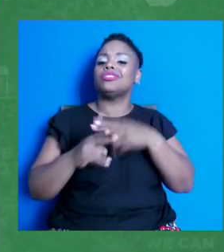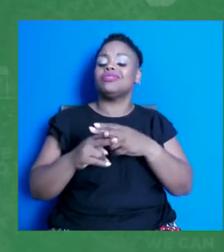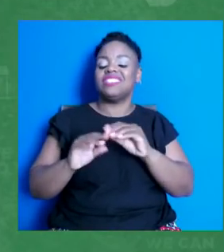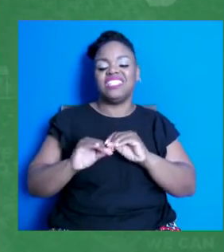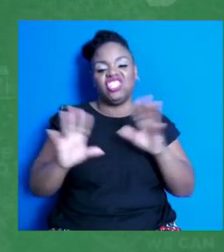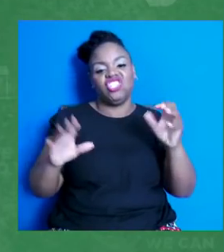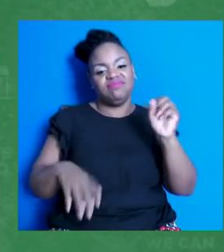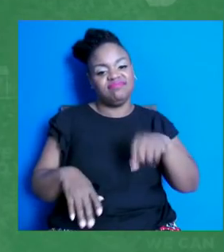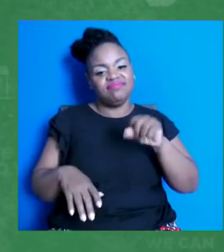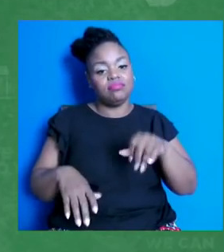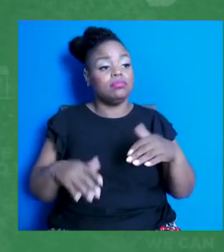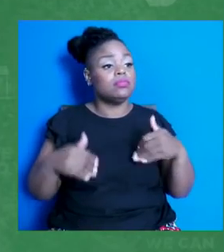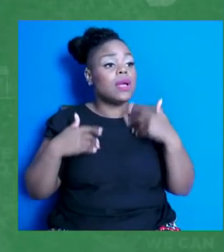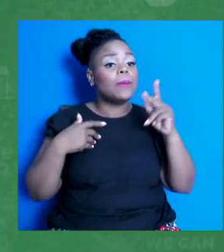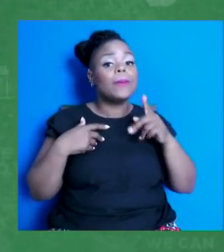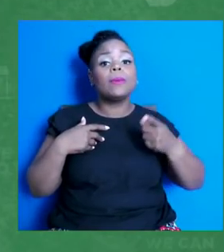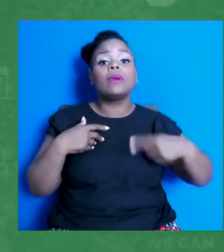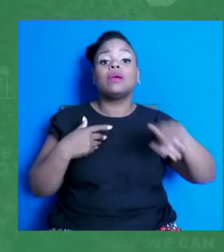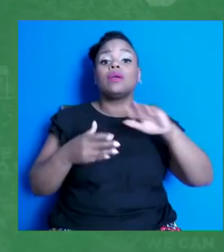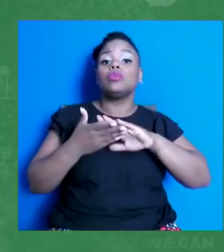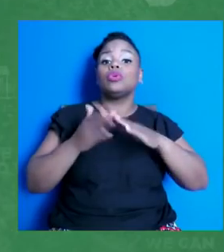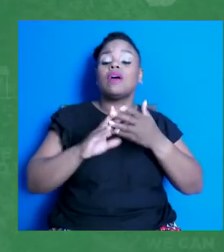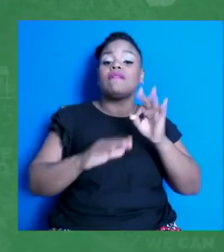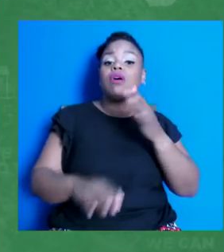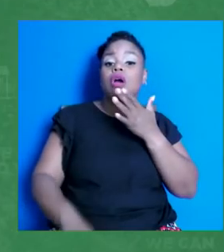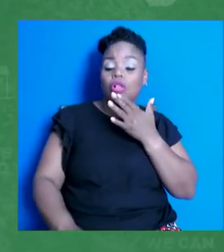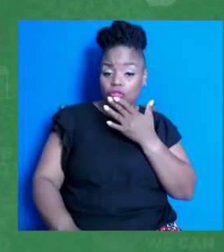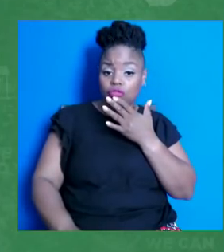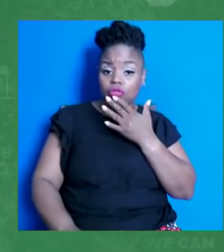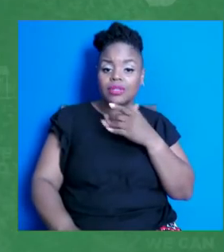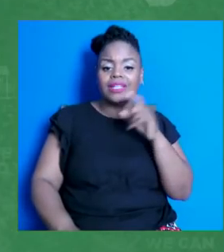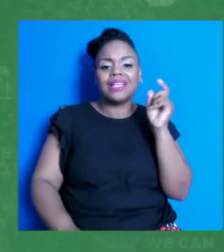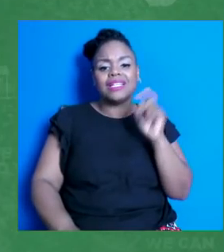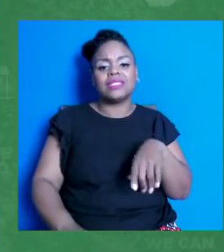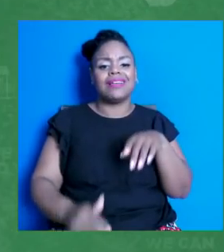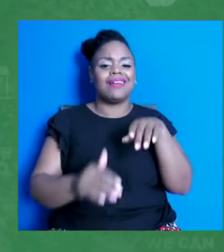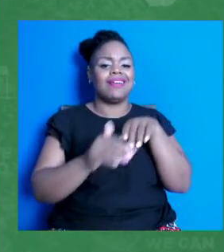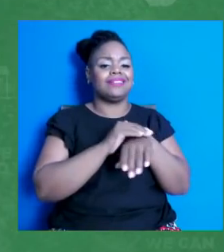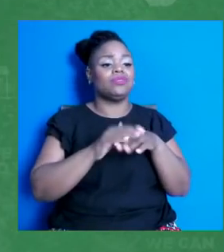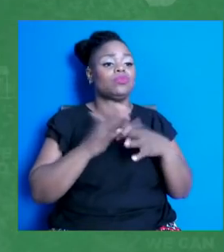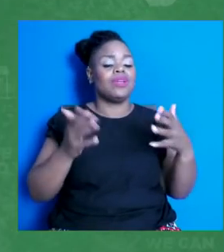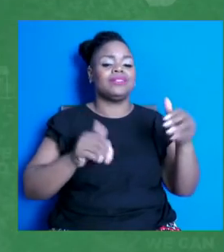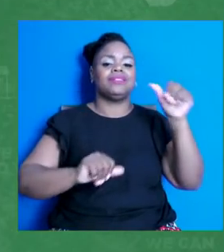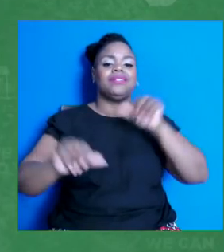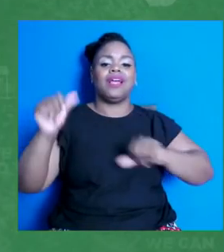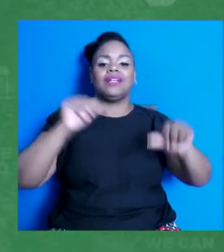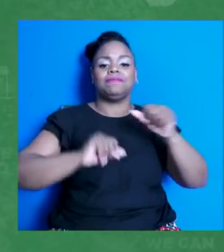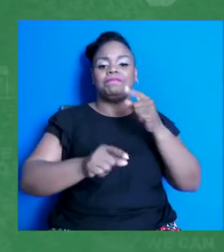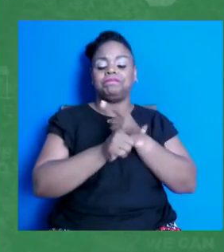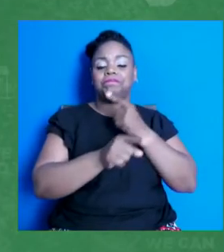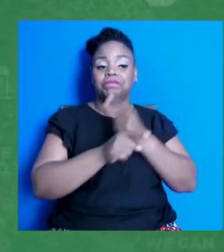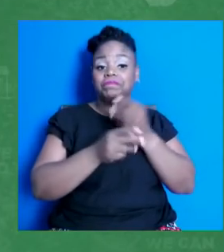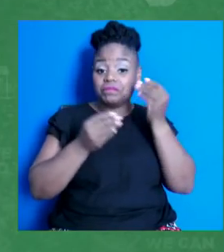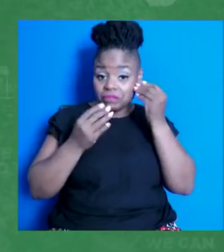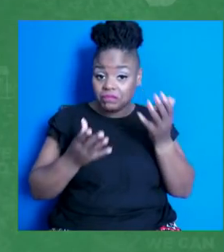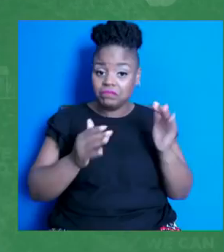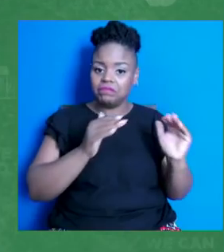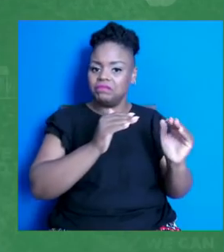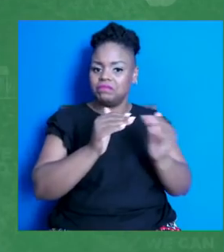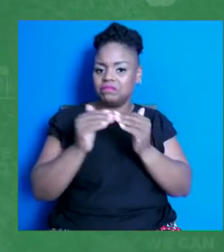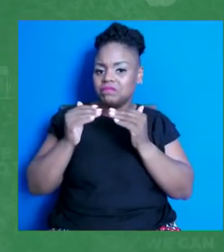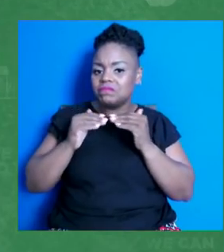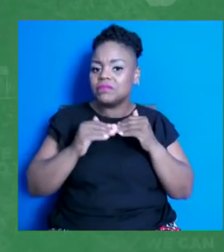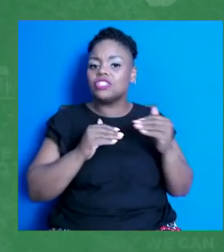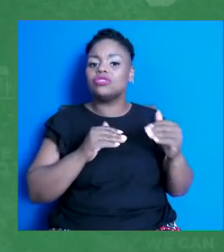communities of color, need access to scientifically accurate information from trusted messengers like their peers, organizations like Planned Parenthood,